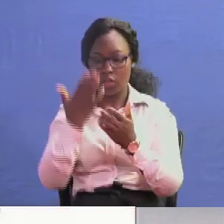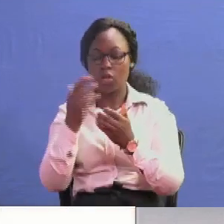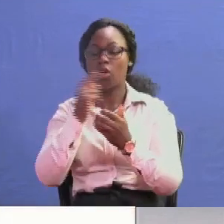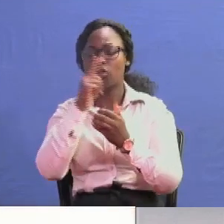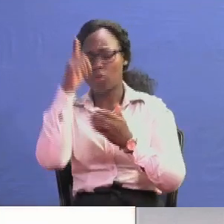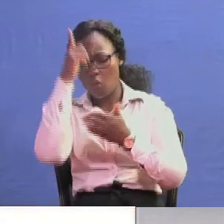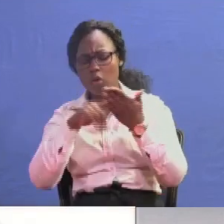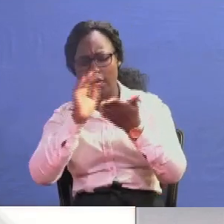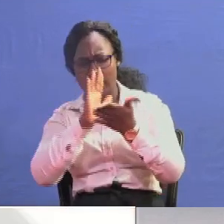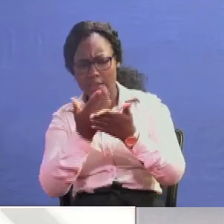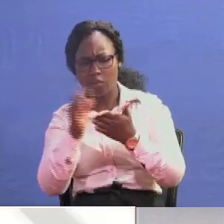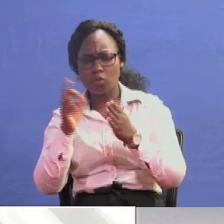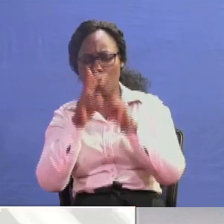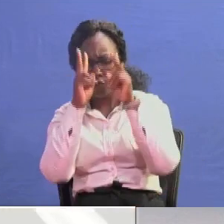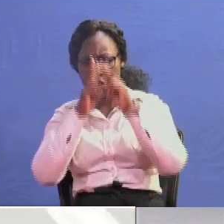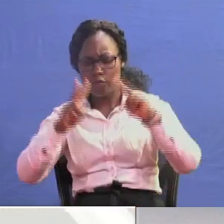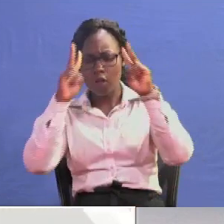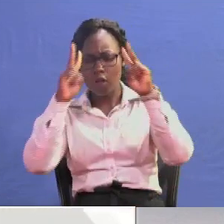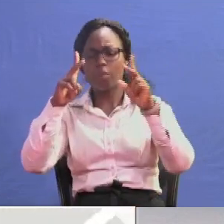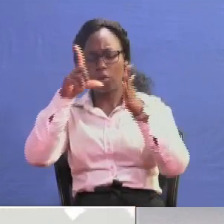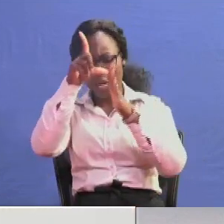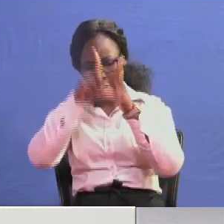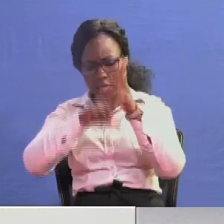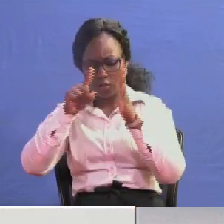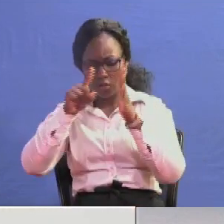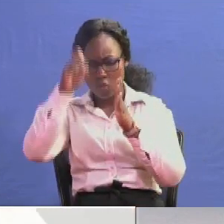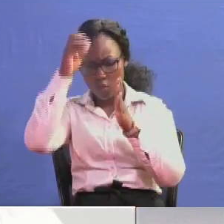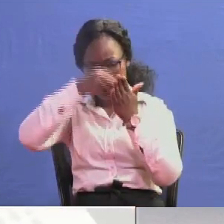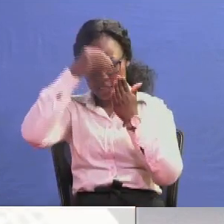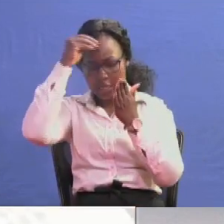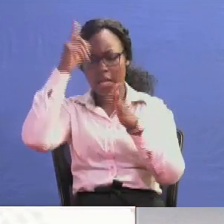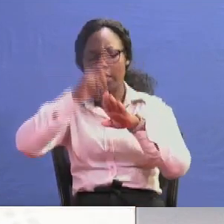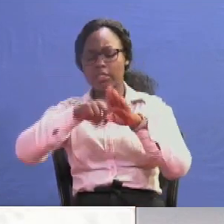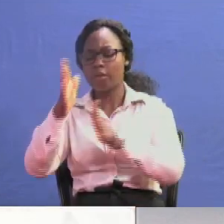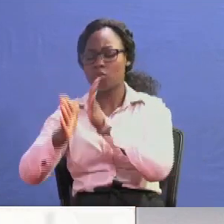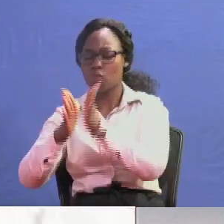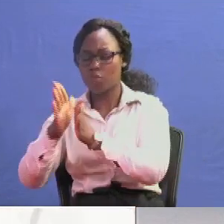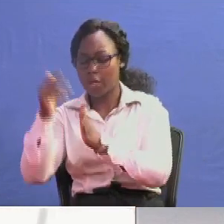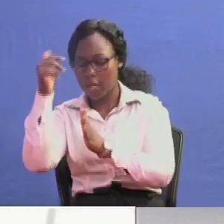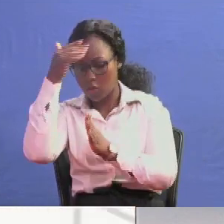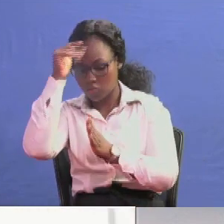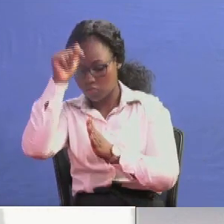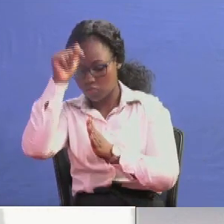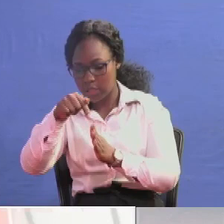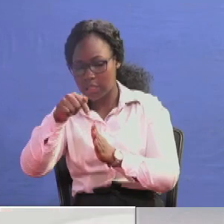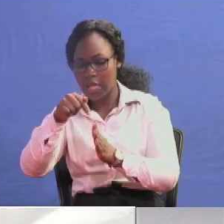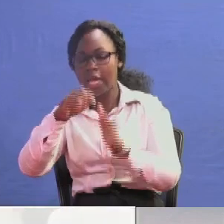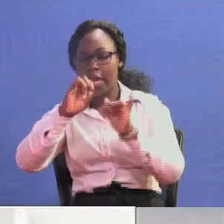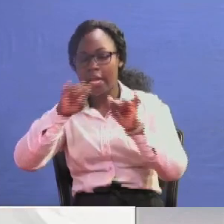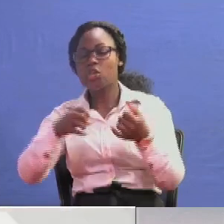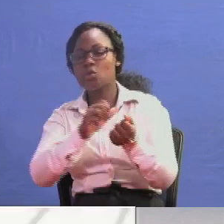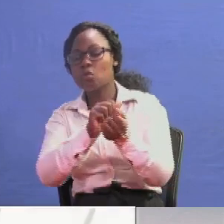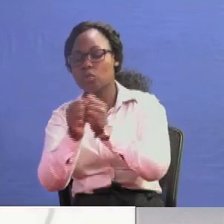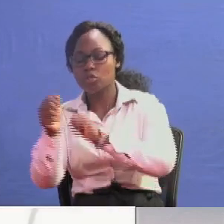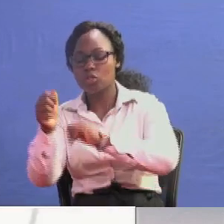what are some of the valuable lessons that we have to learn as we prepare for this you know this new transition period of